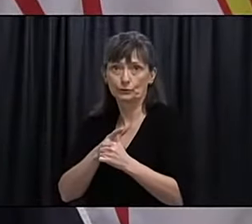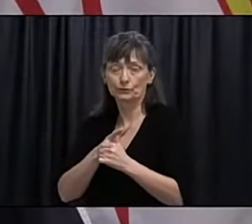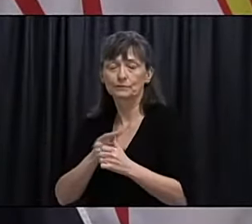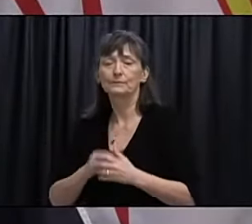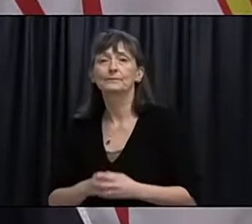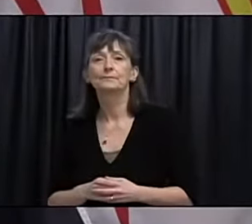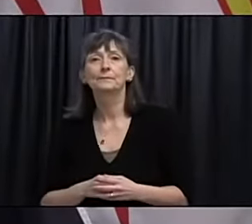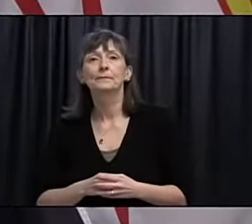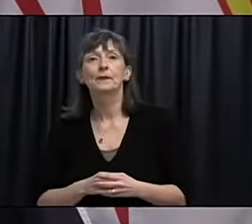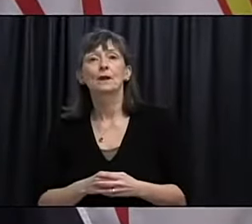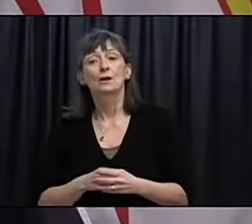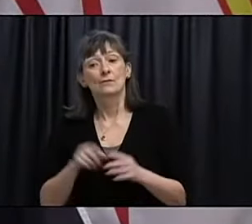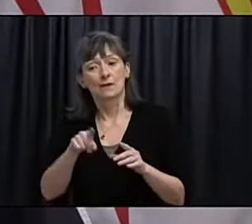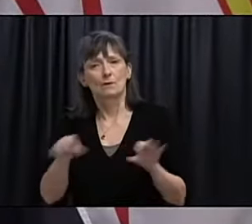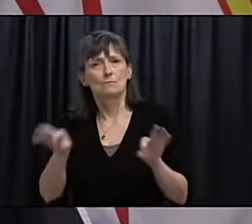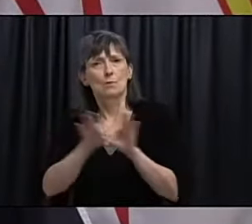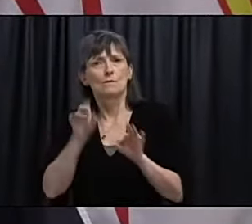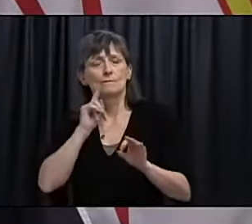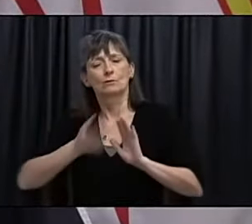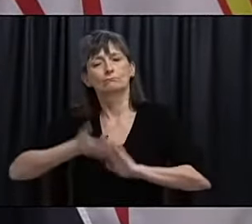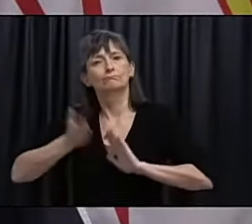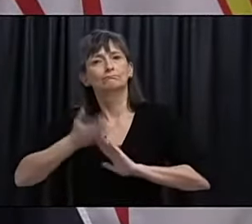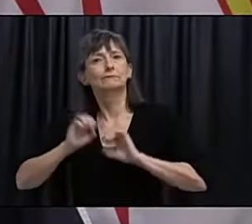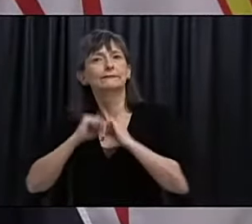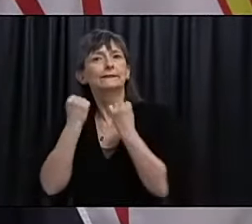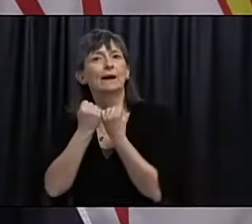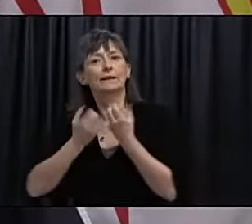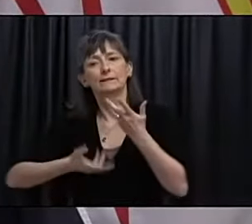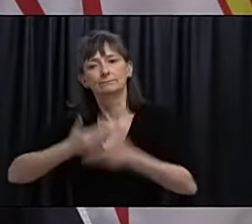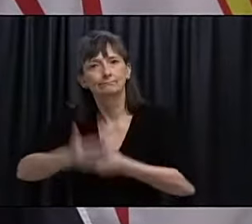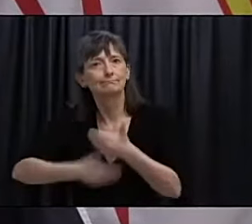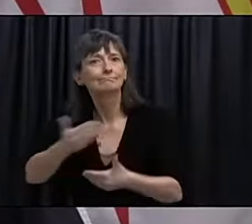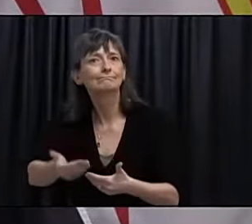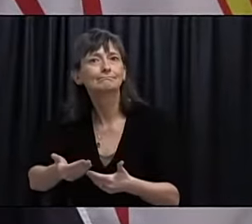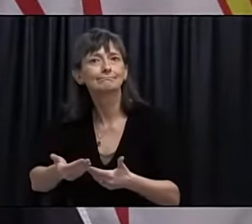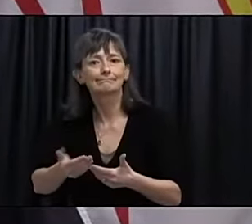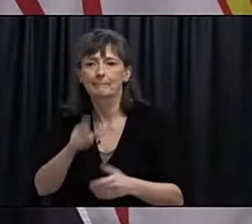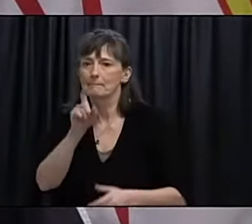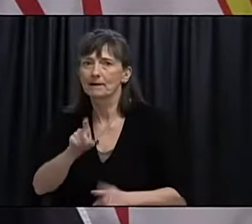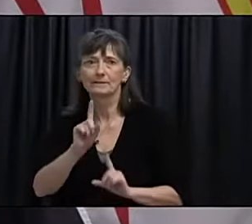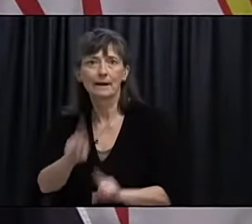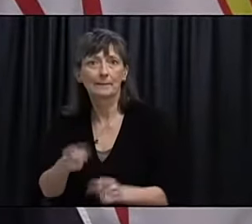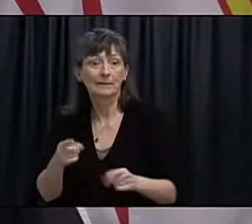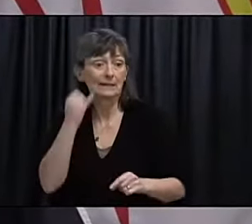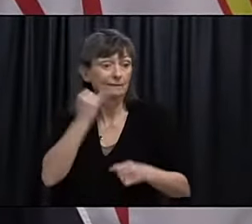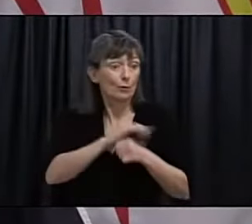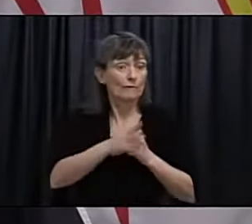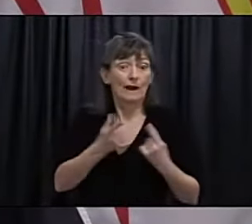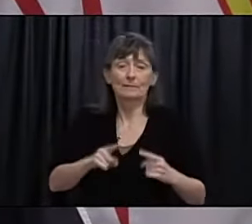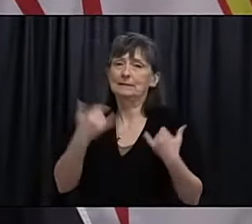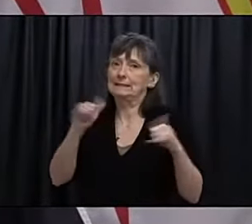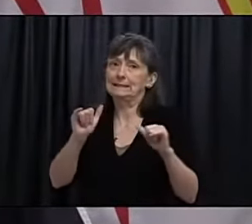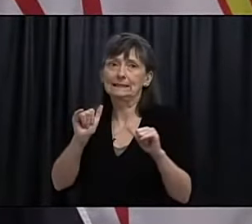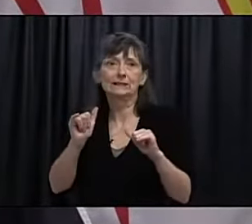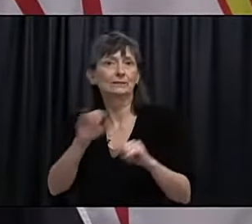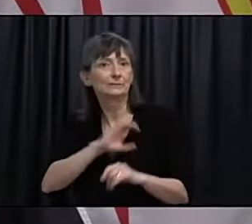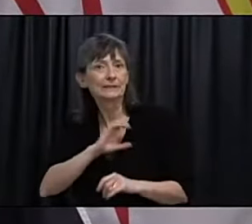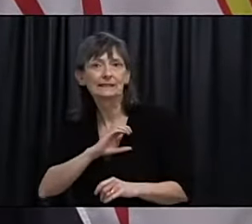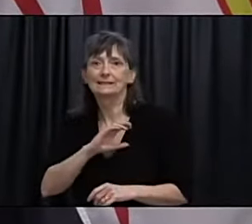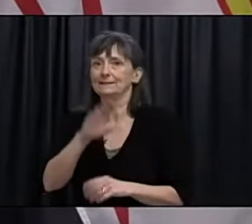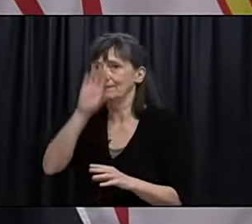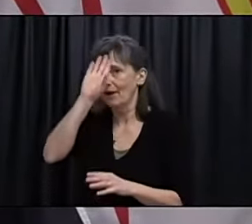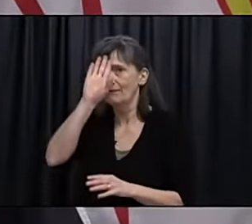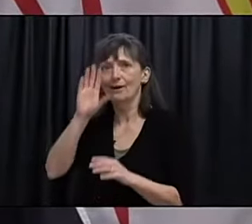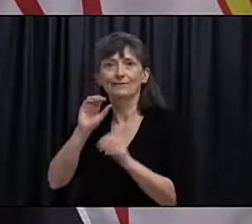as well as essential to the societal functioning that has to persist regardless of the prevalence of COVID. AstraZeneca